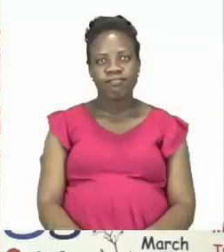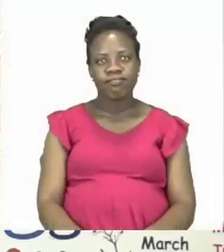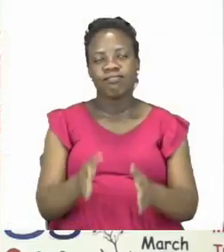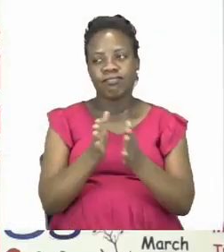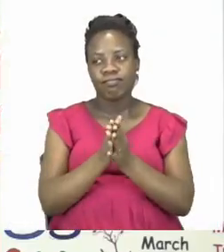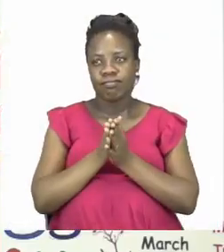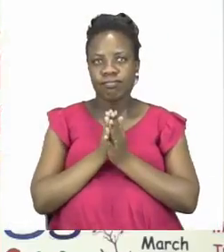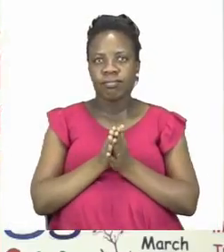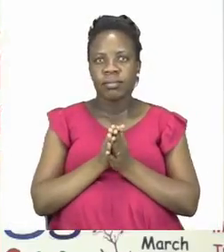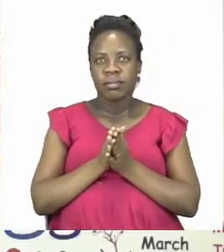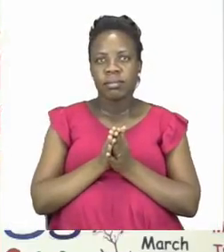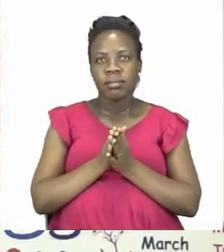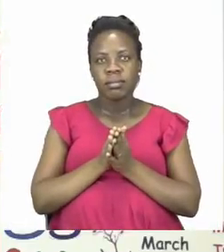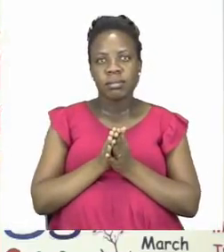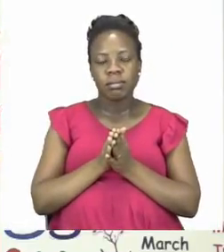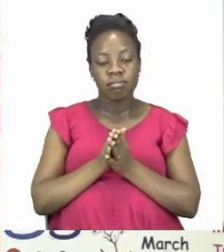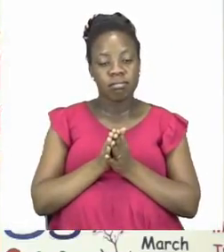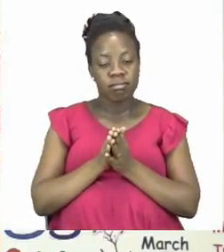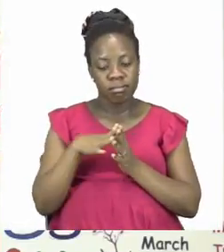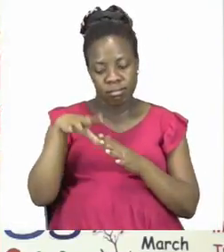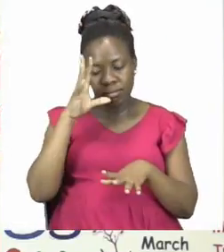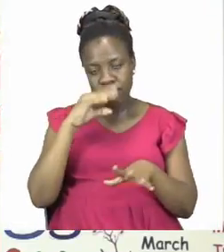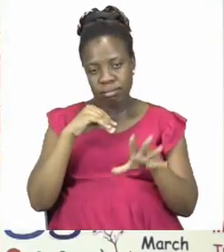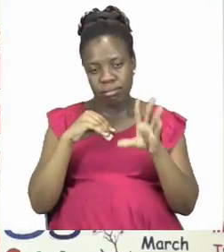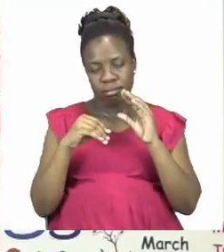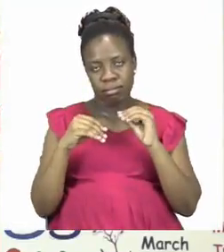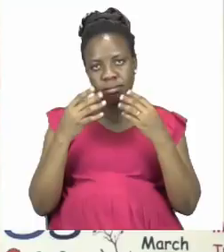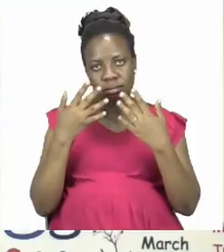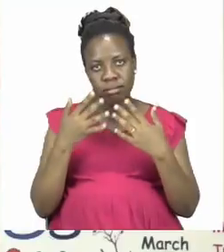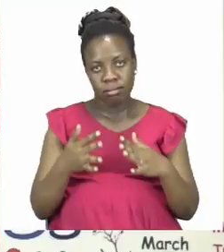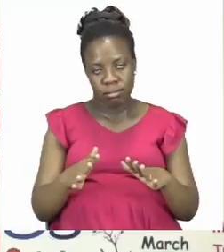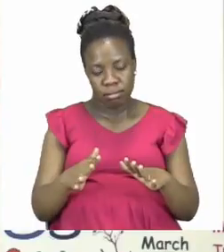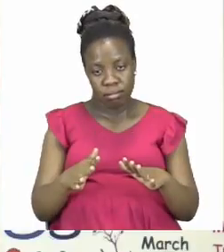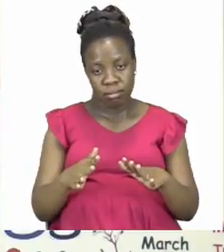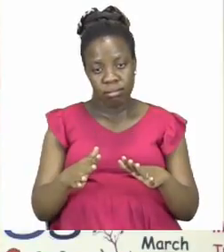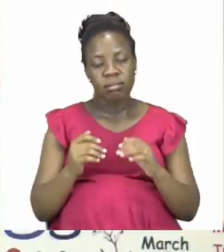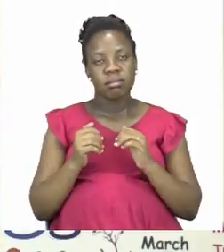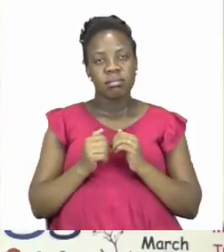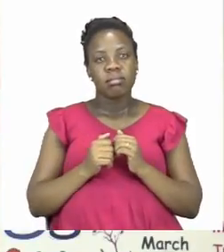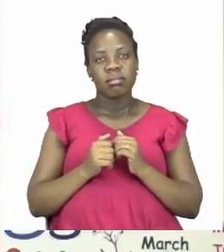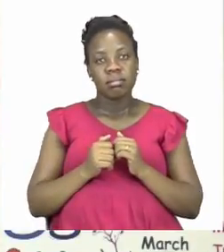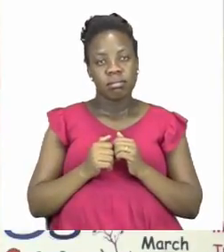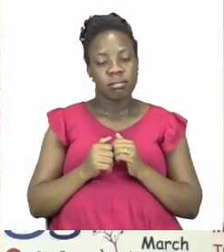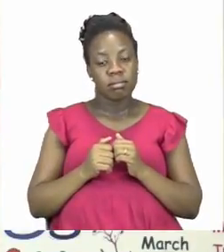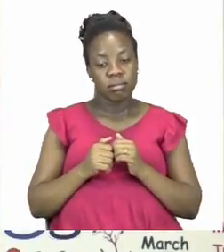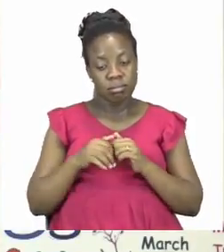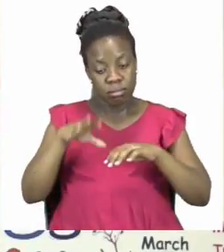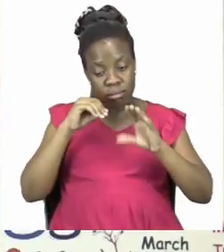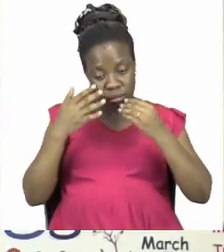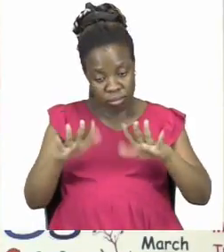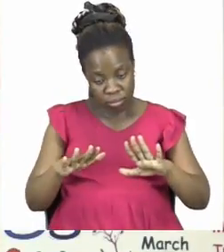We came to the end of today's lesson boys and girls. Now before we go home we need to sanitize.